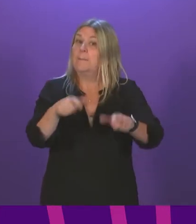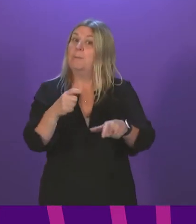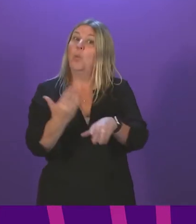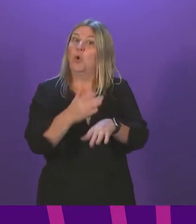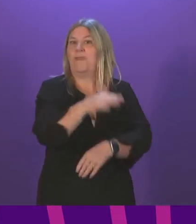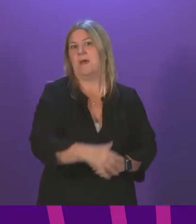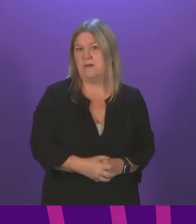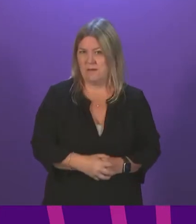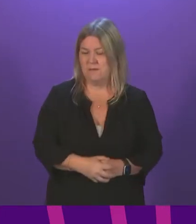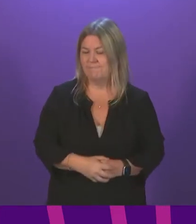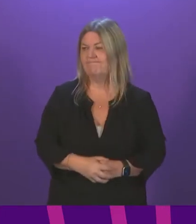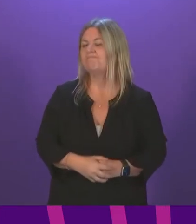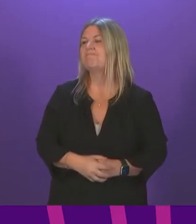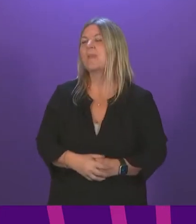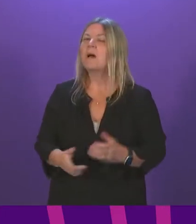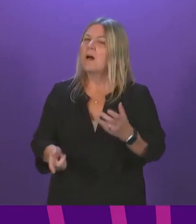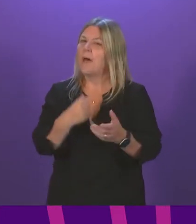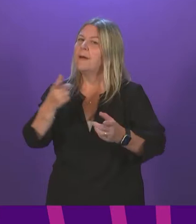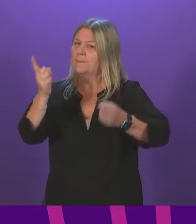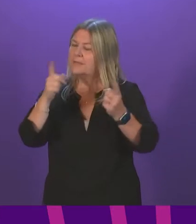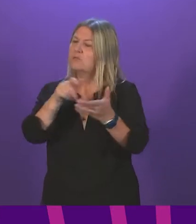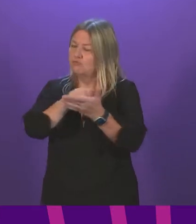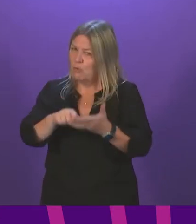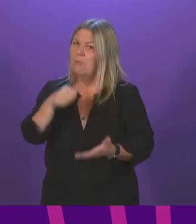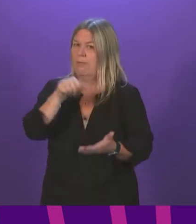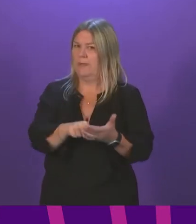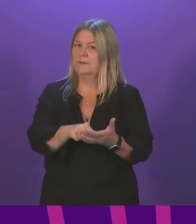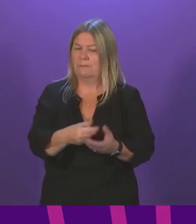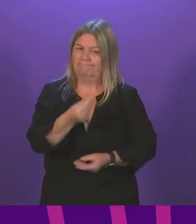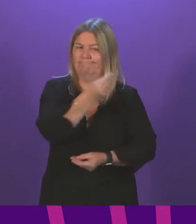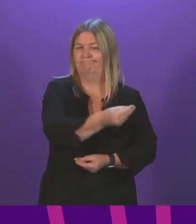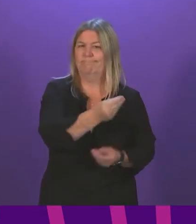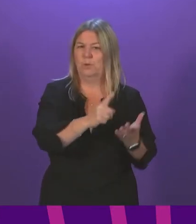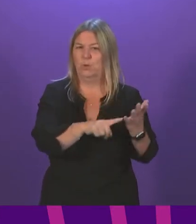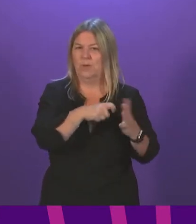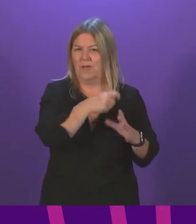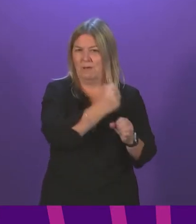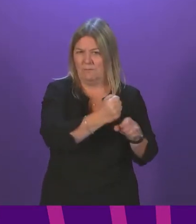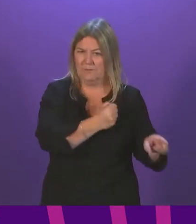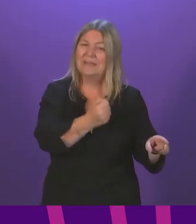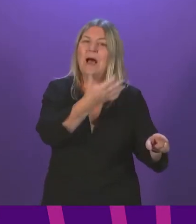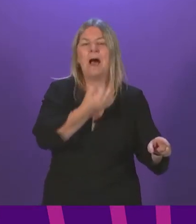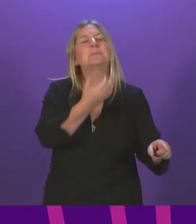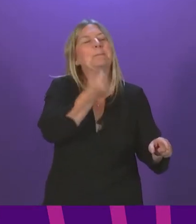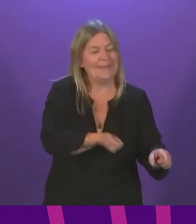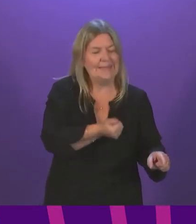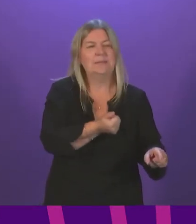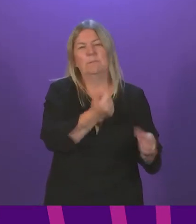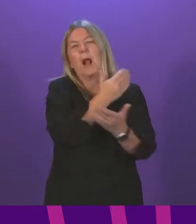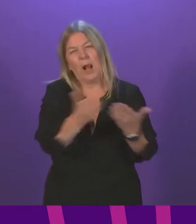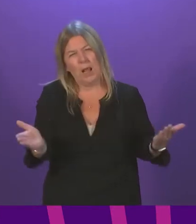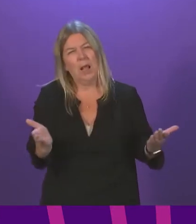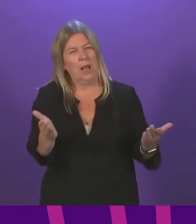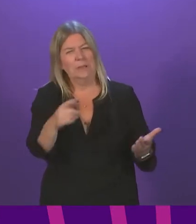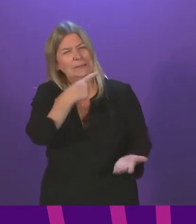Hannah Bardell, MP, have written to the UK Government, asking them to provide transparency about the UK Government's decision-making